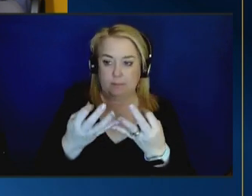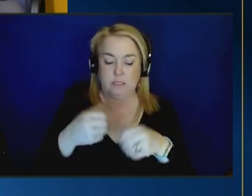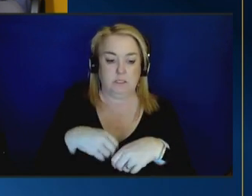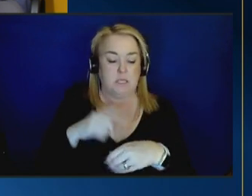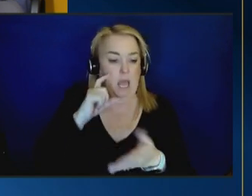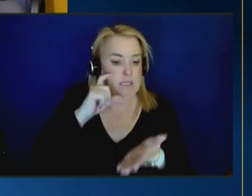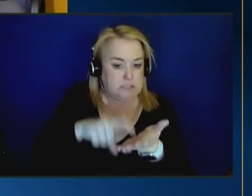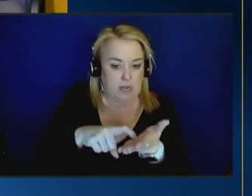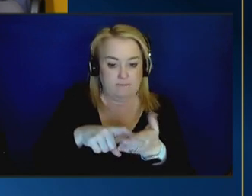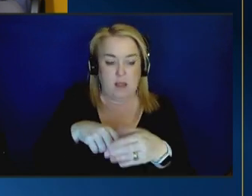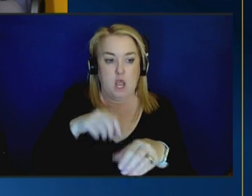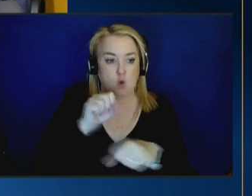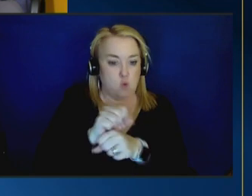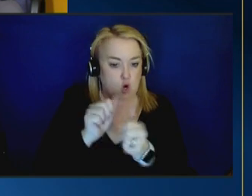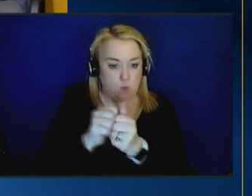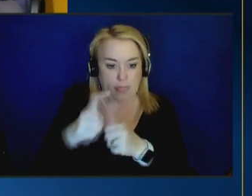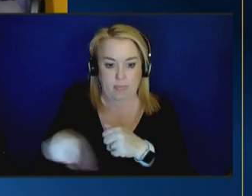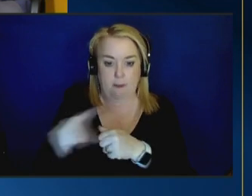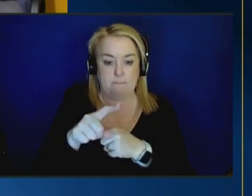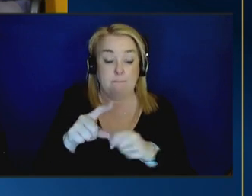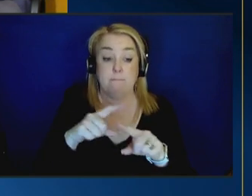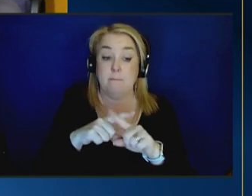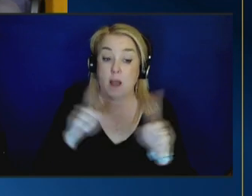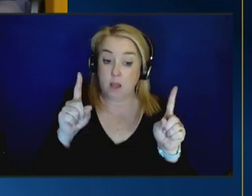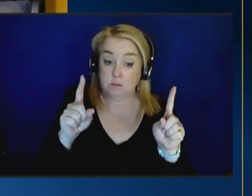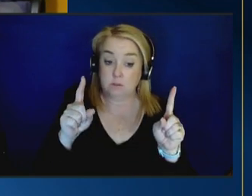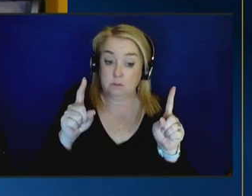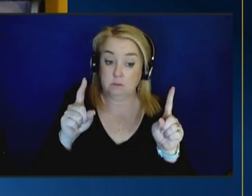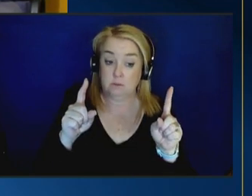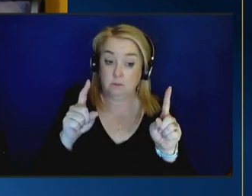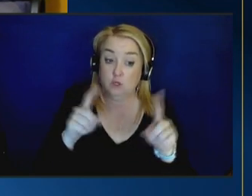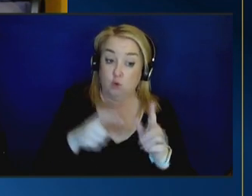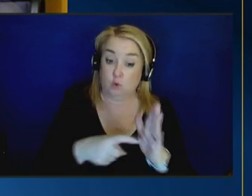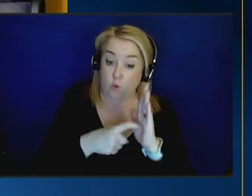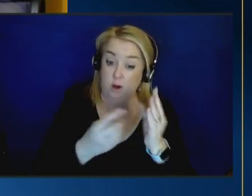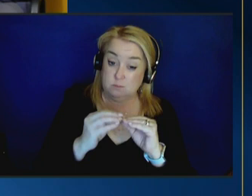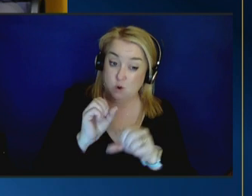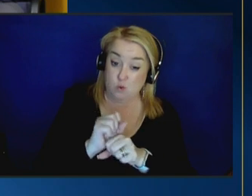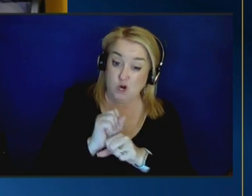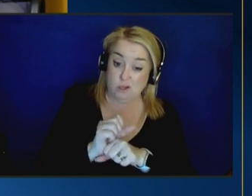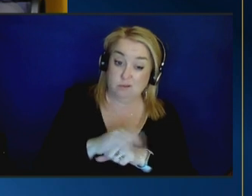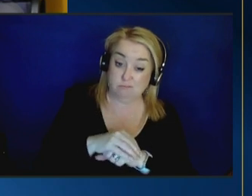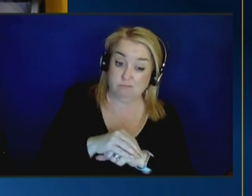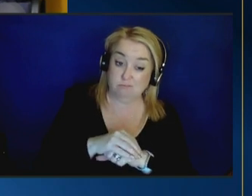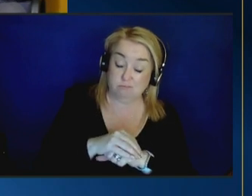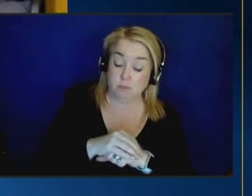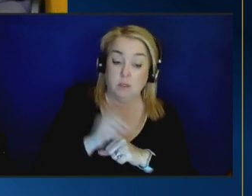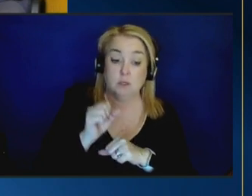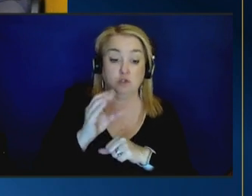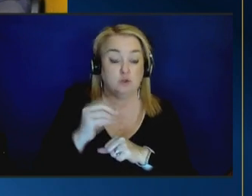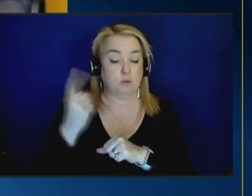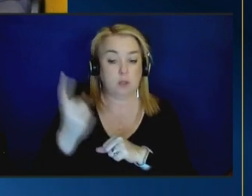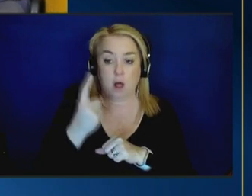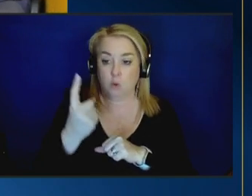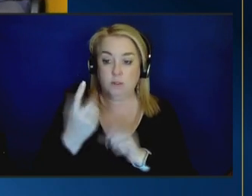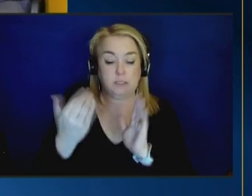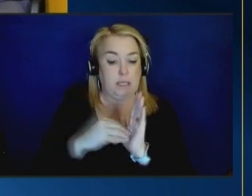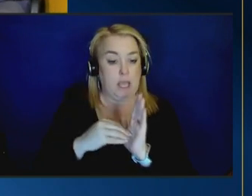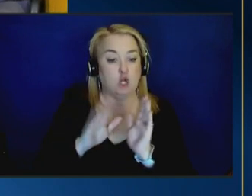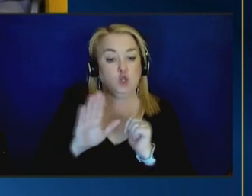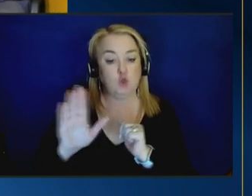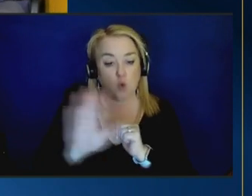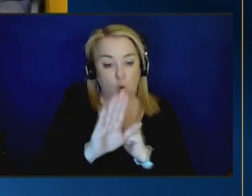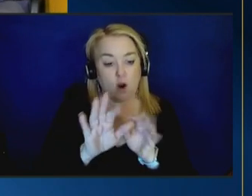early work with them but guess what what we found out that actually takes more work and so it always goes back to your values